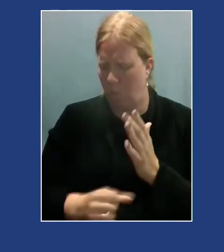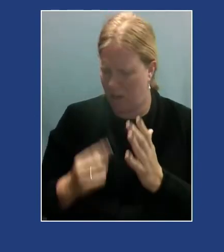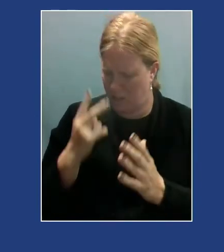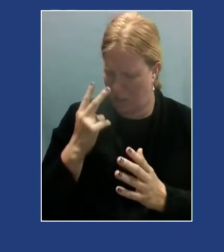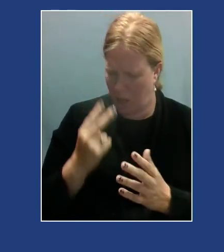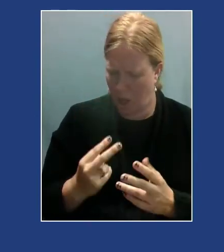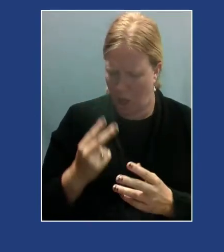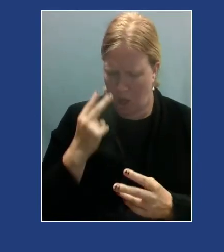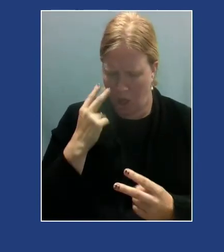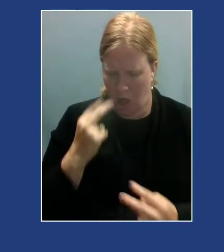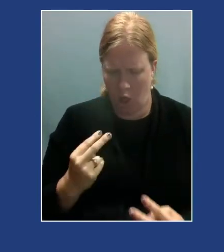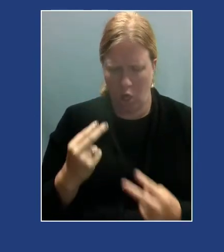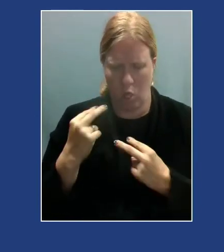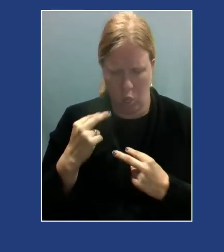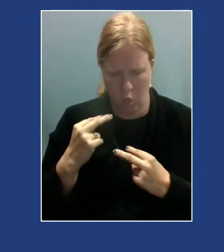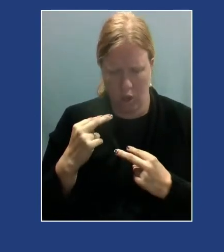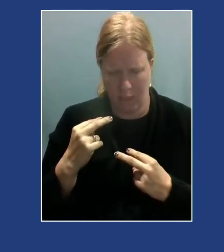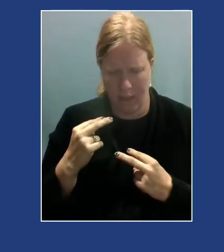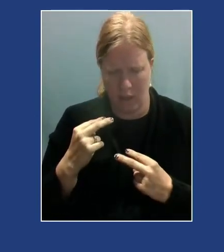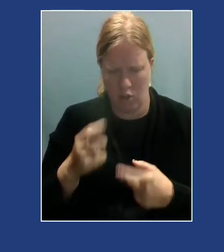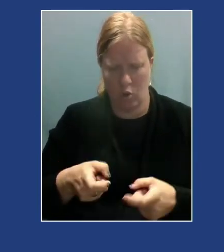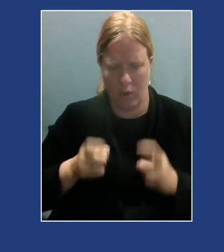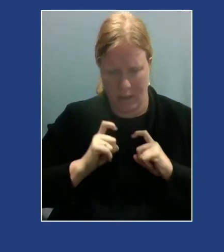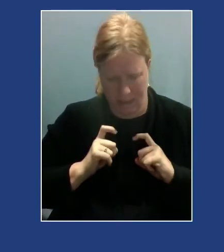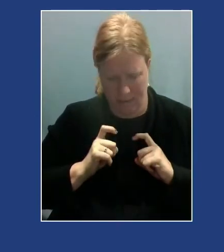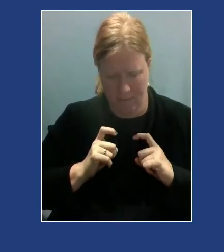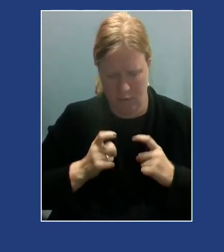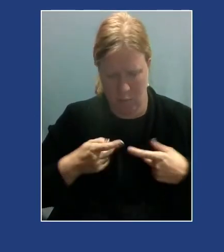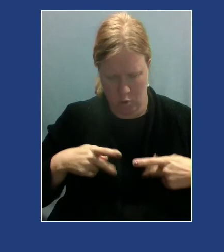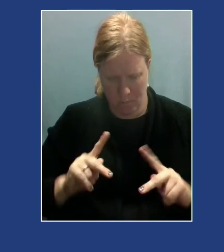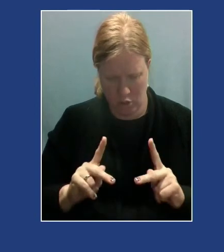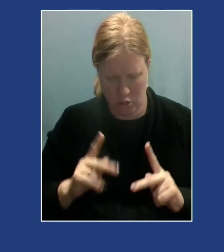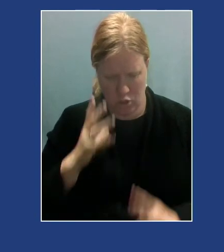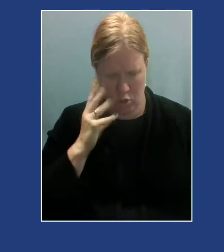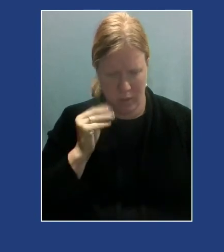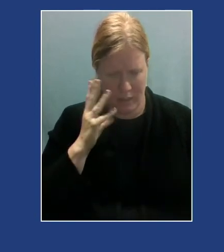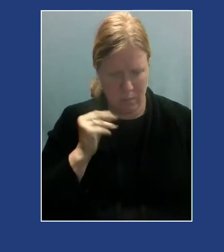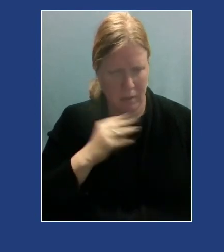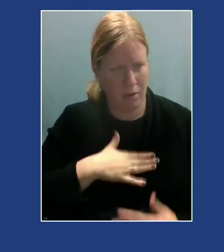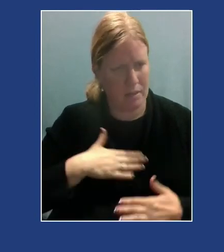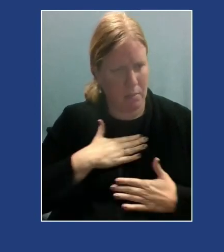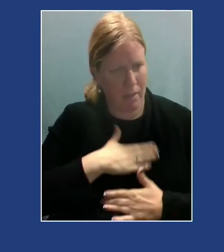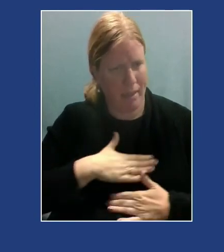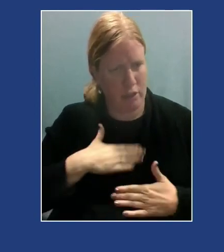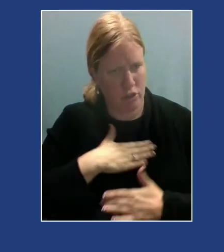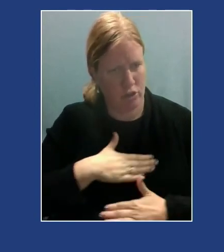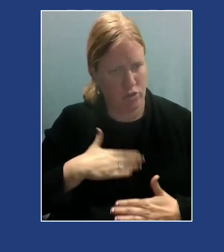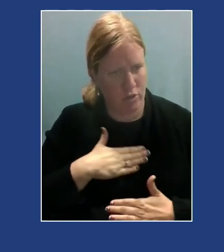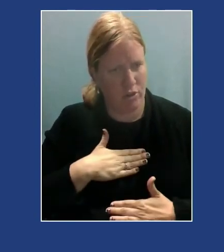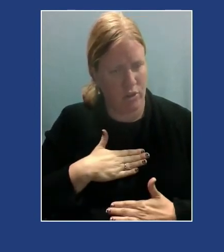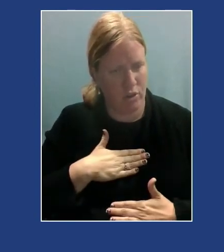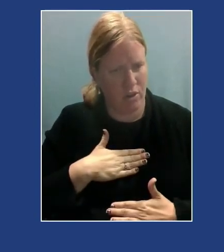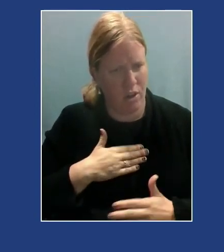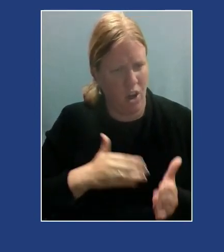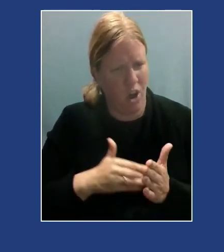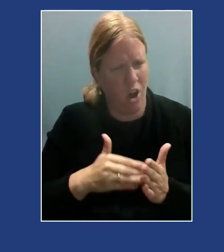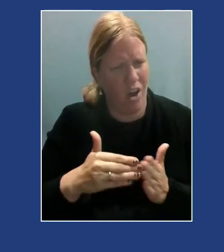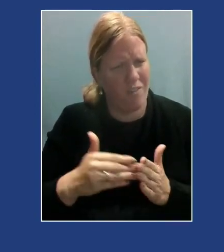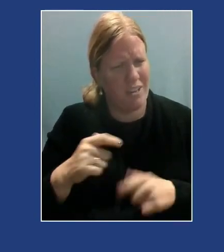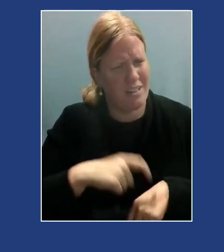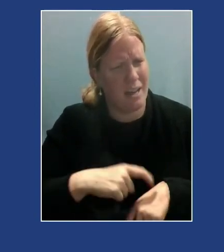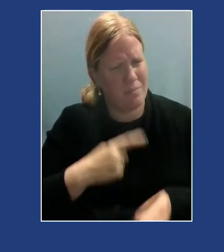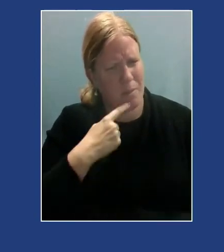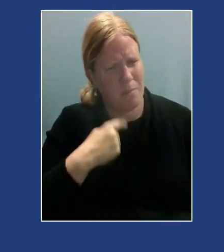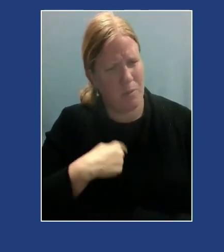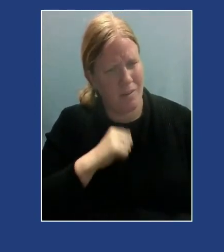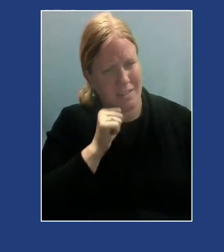give yourself permission to experience pleasure. Oftentimes folks have been told that it's not allowed or they haven't been